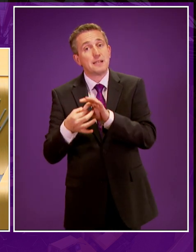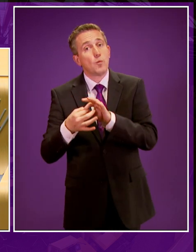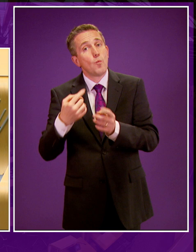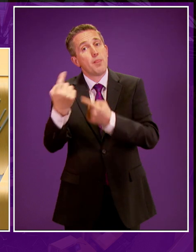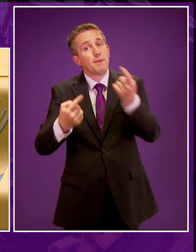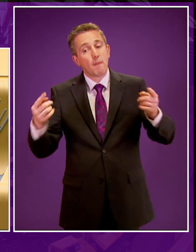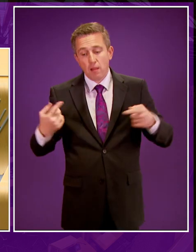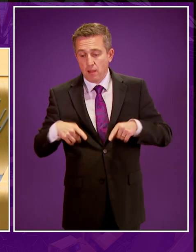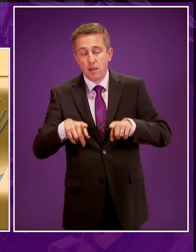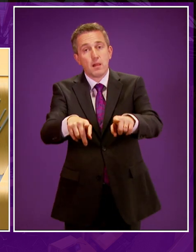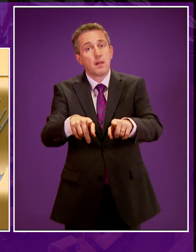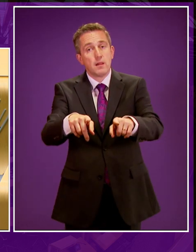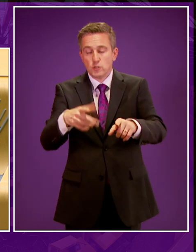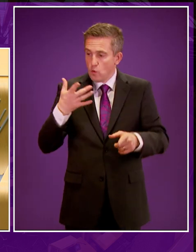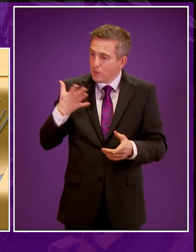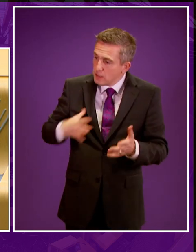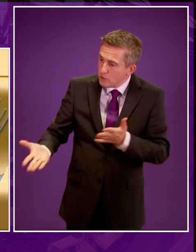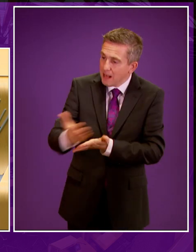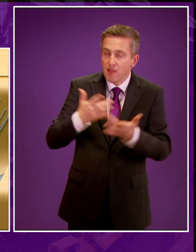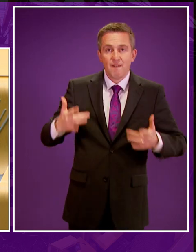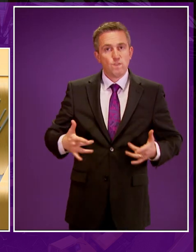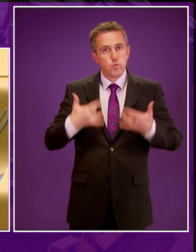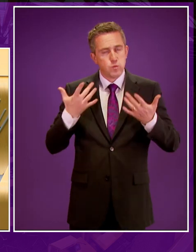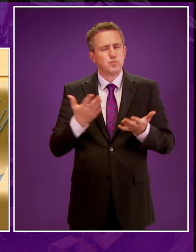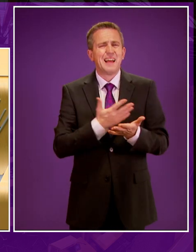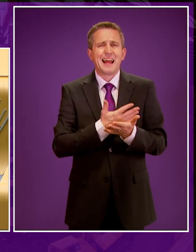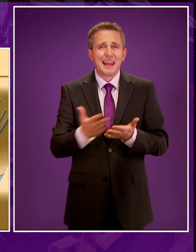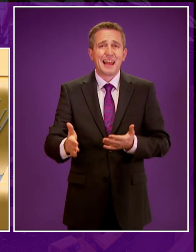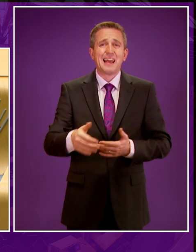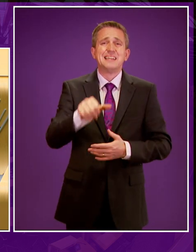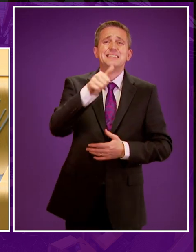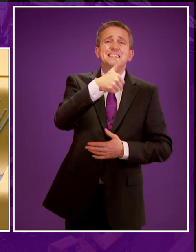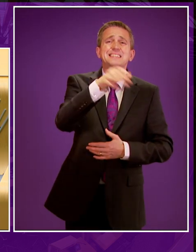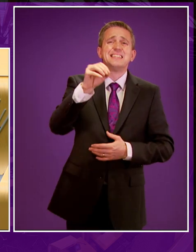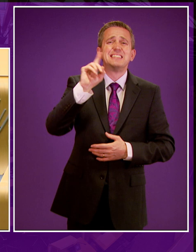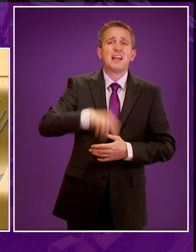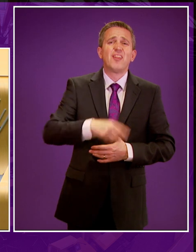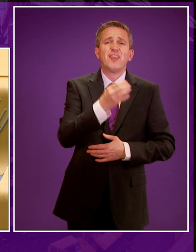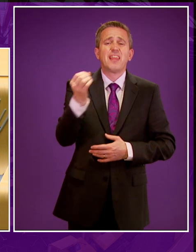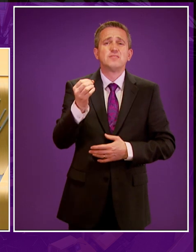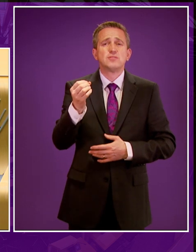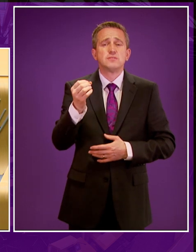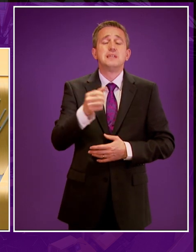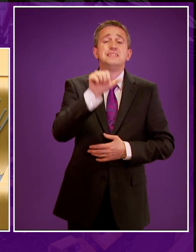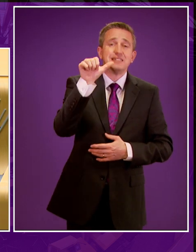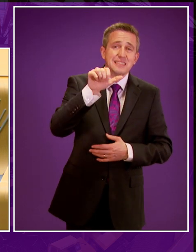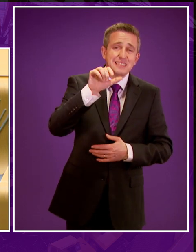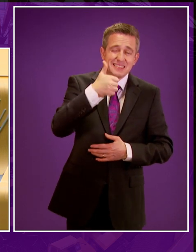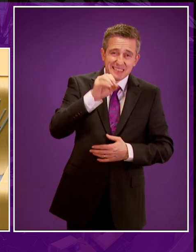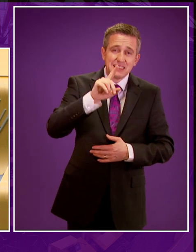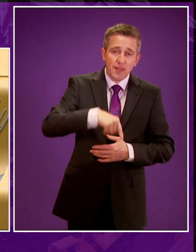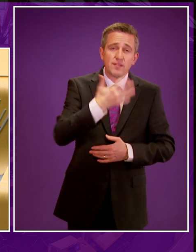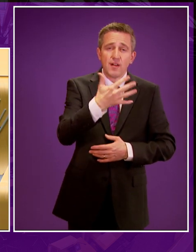nation that is reflective of its people. There was a total of 60,535 valid